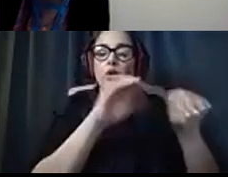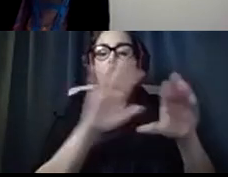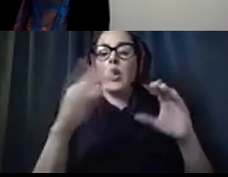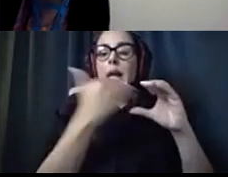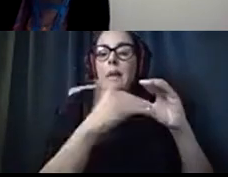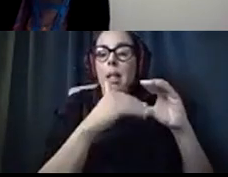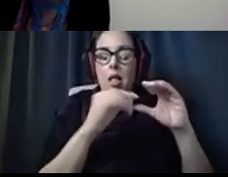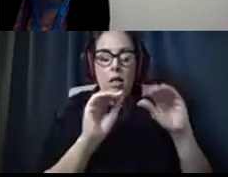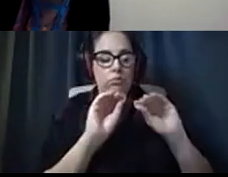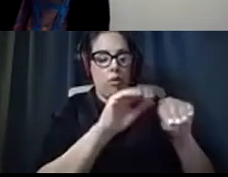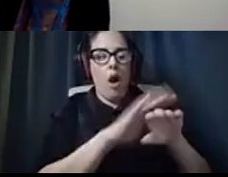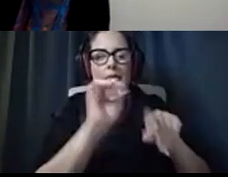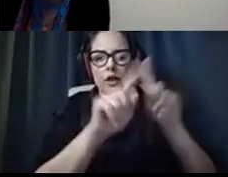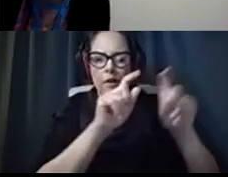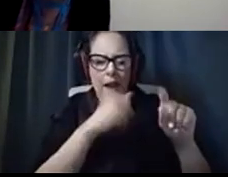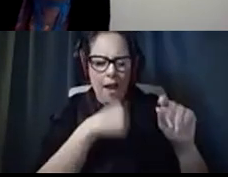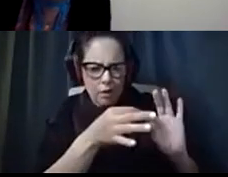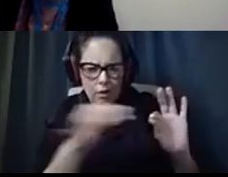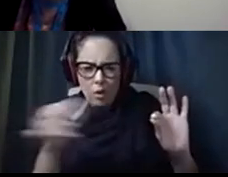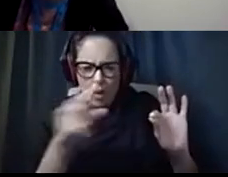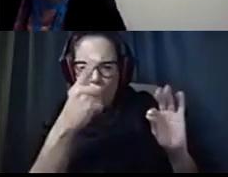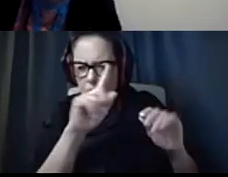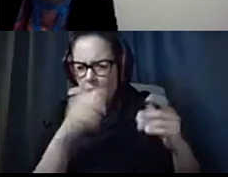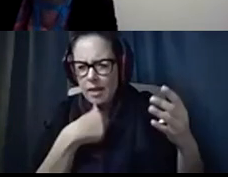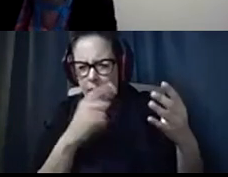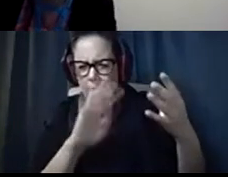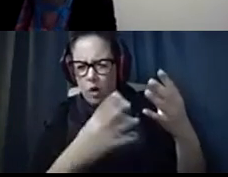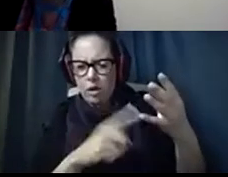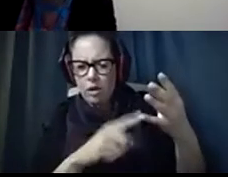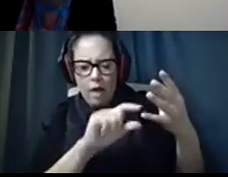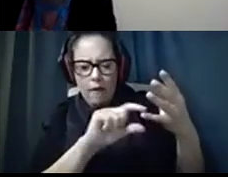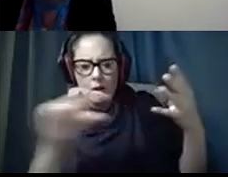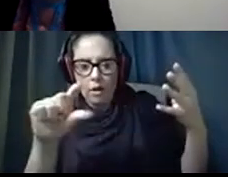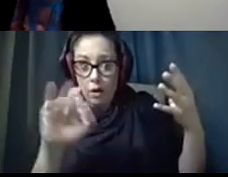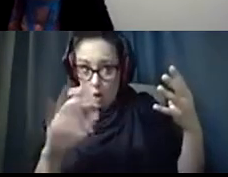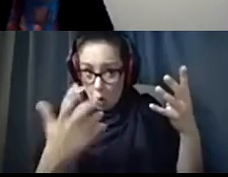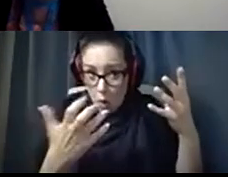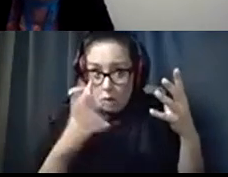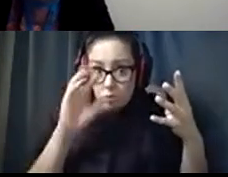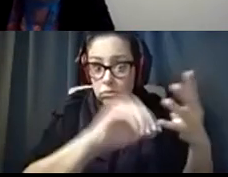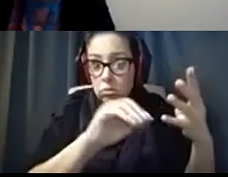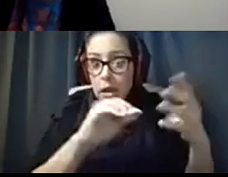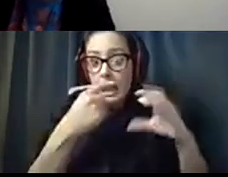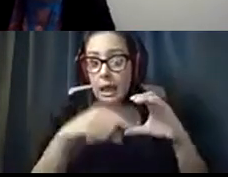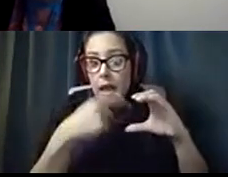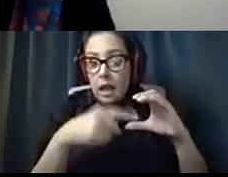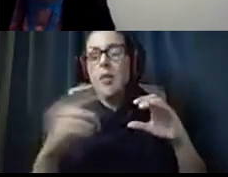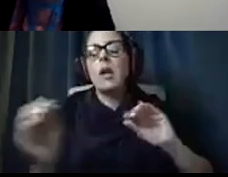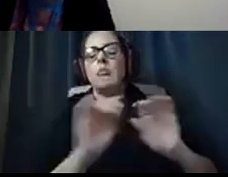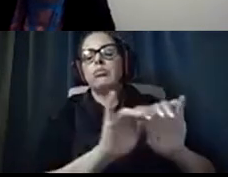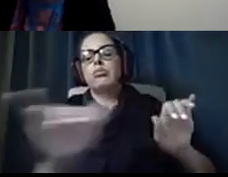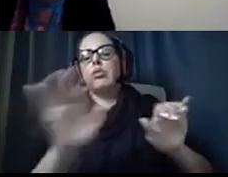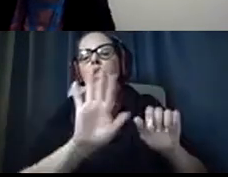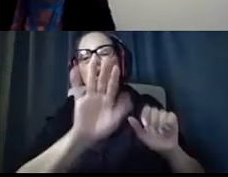on the survey. There's a question, think, question number four, that asks for your email addresses. I think it's